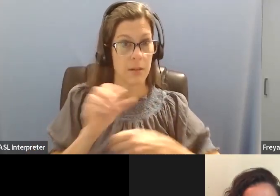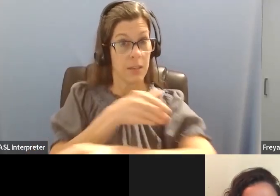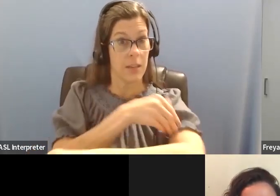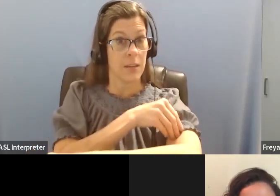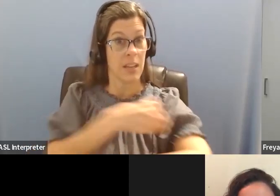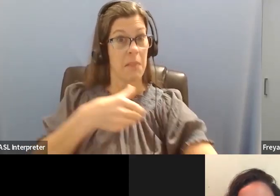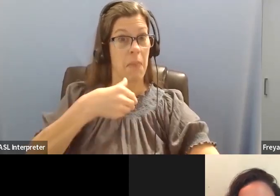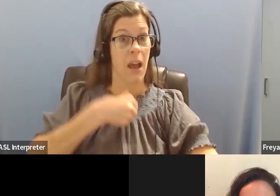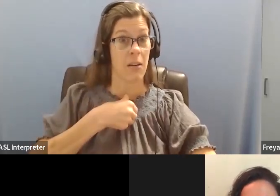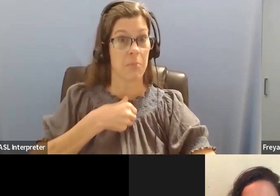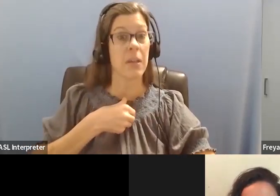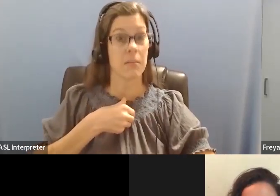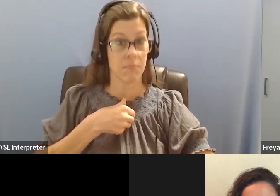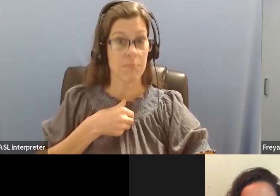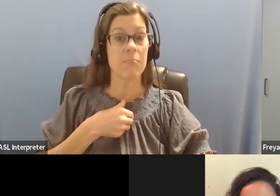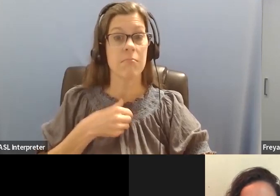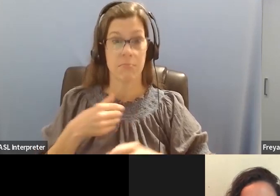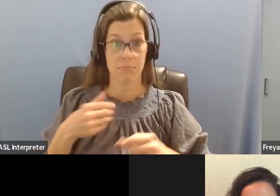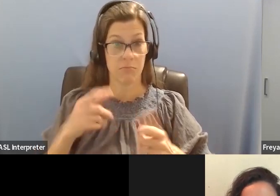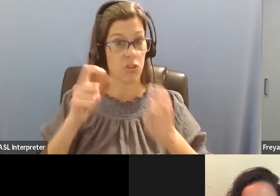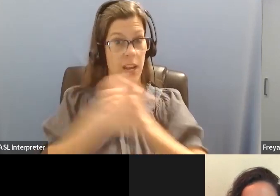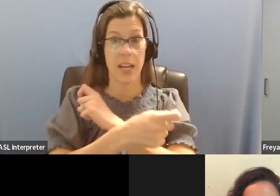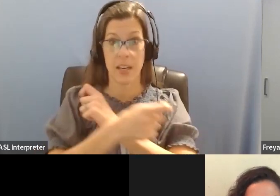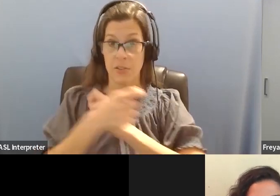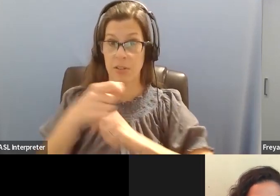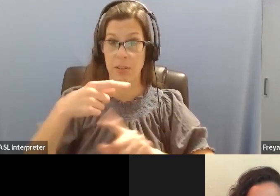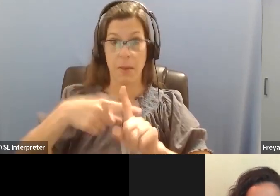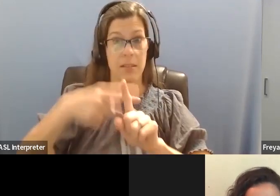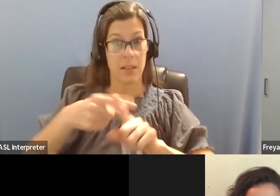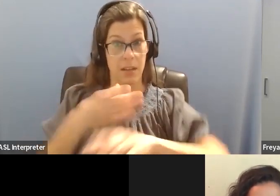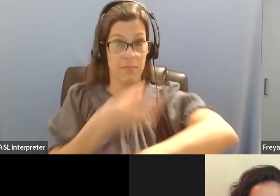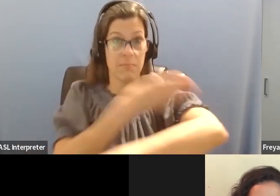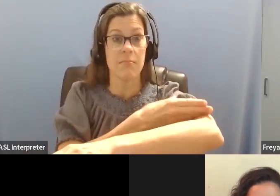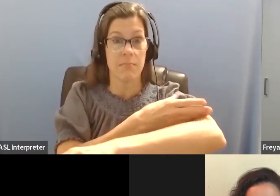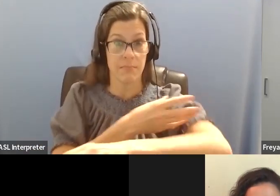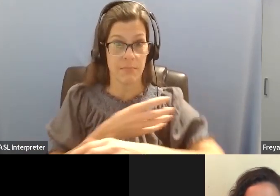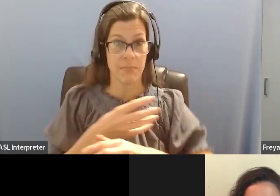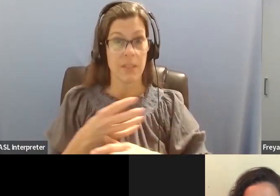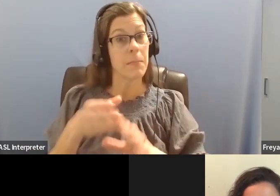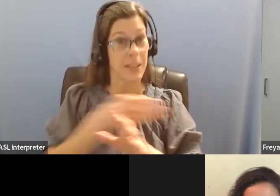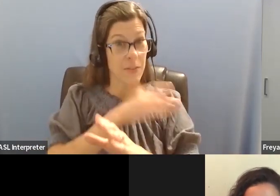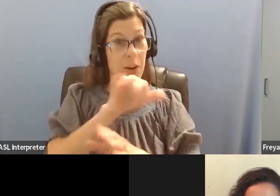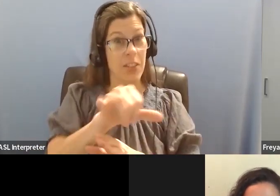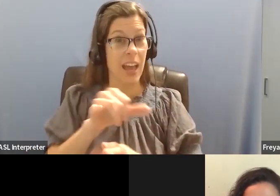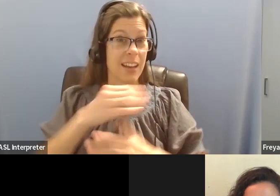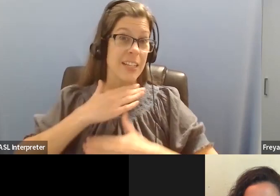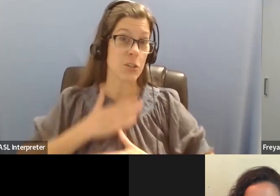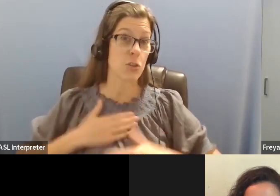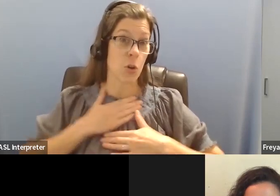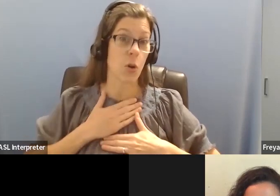intentionally on that for a long time with a lot of contact with nature and birds being